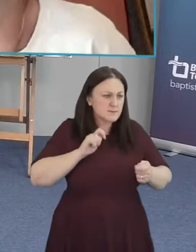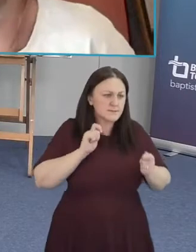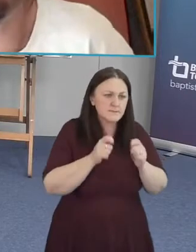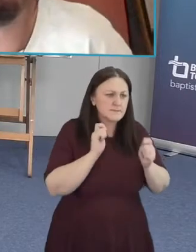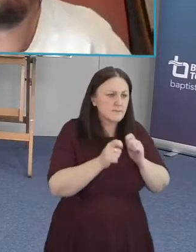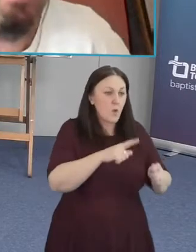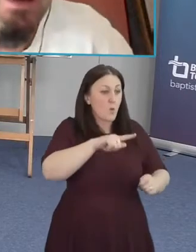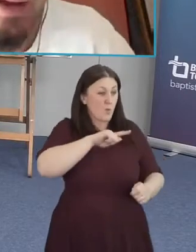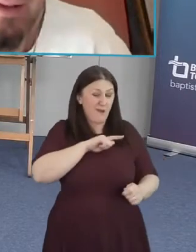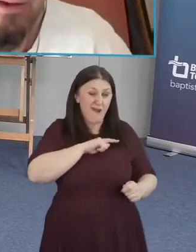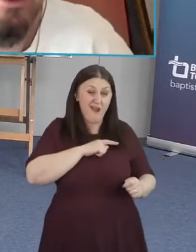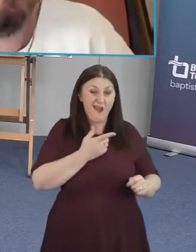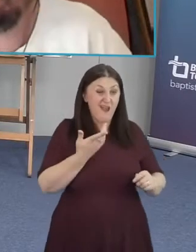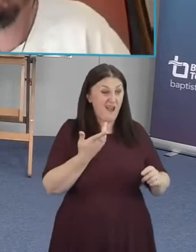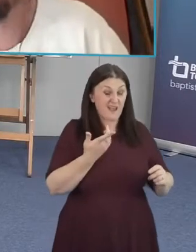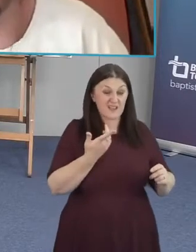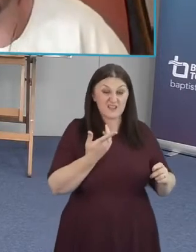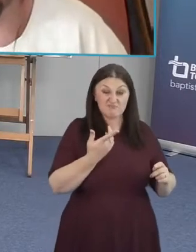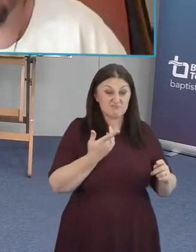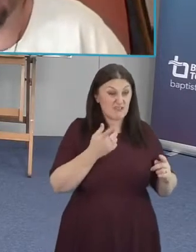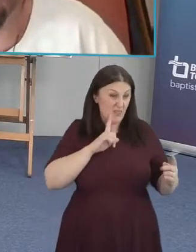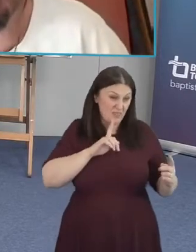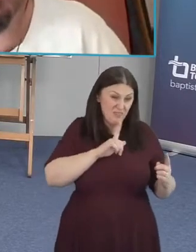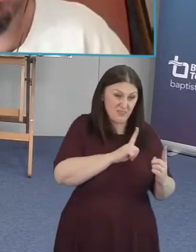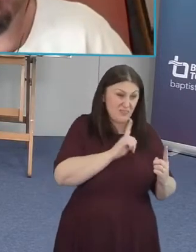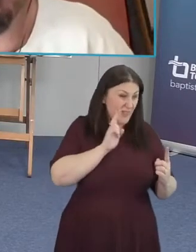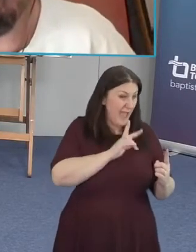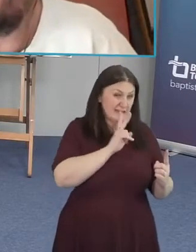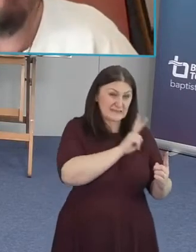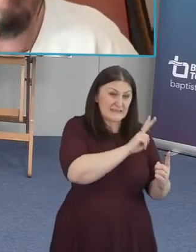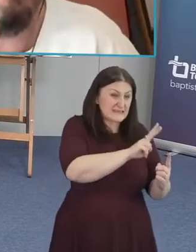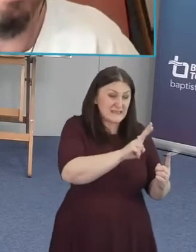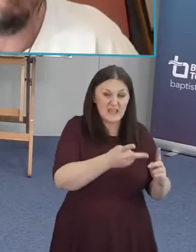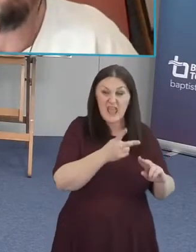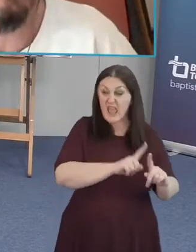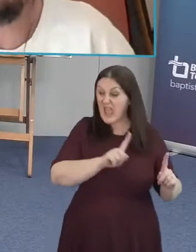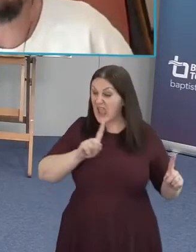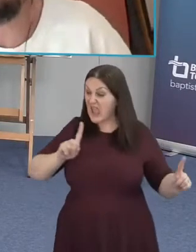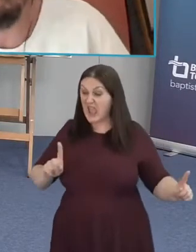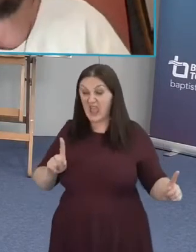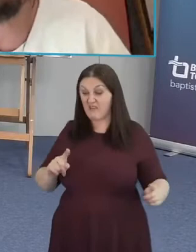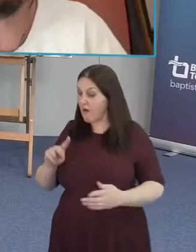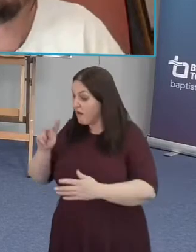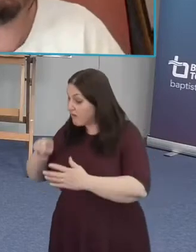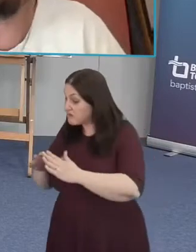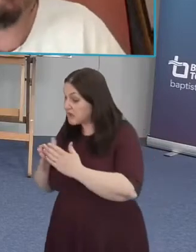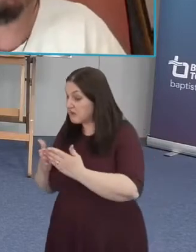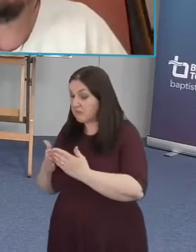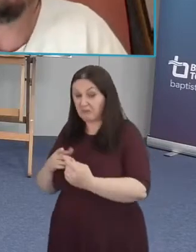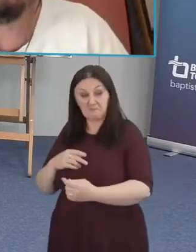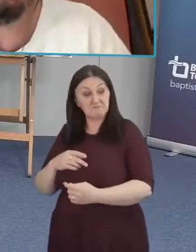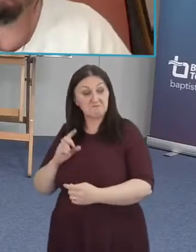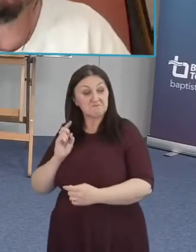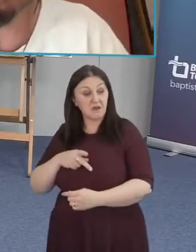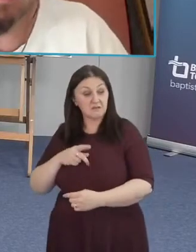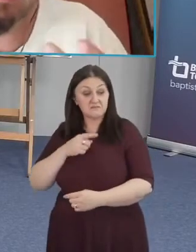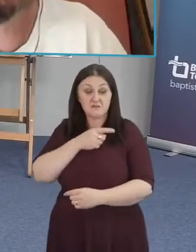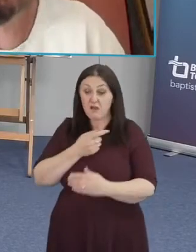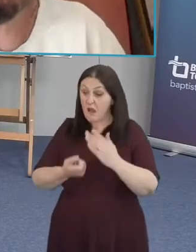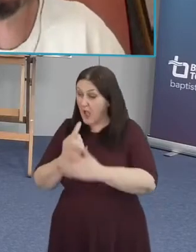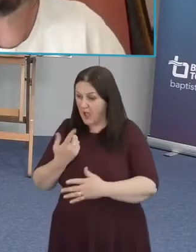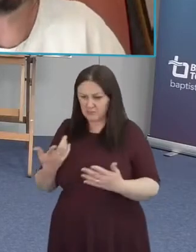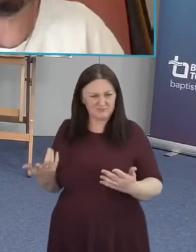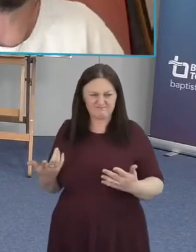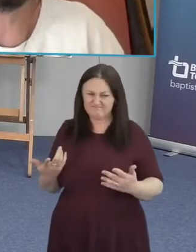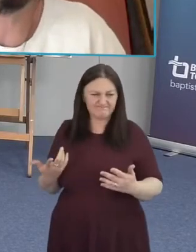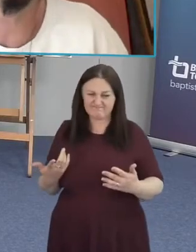is not just something we read about in the newspaper or we you know read books on but we're proximate to that pain and that